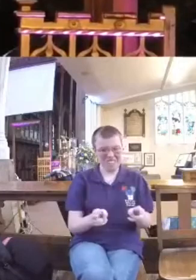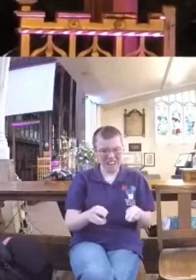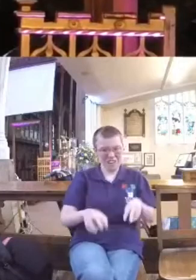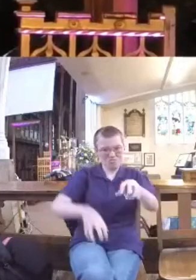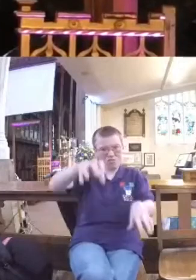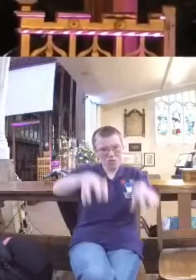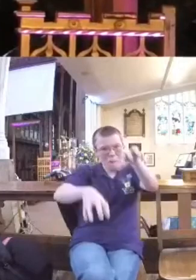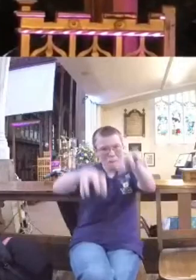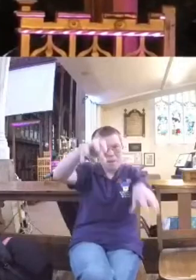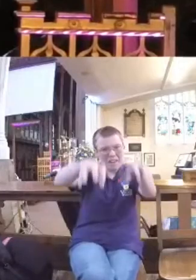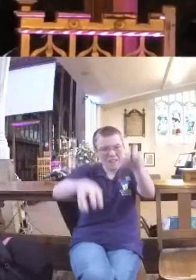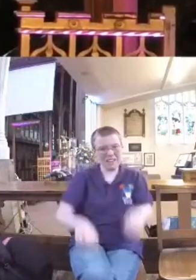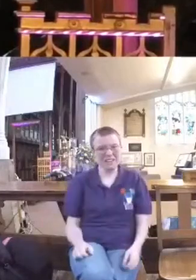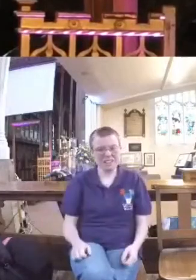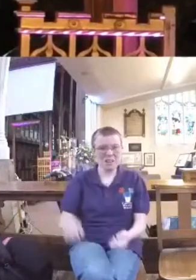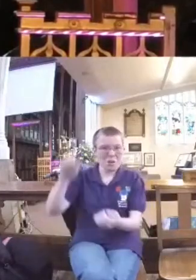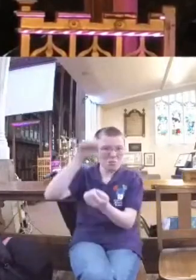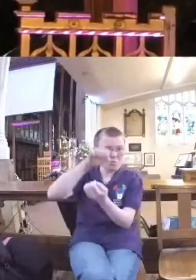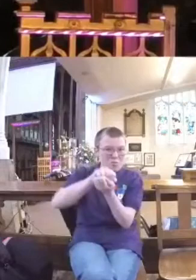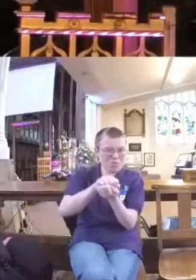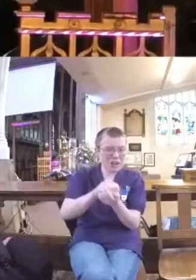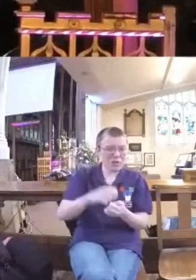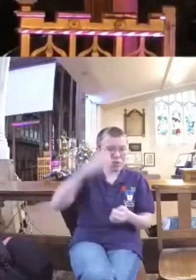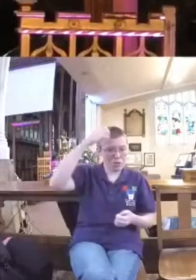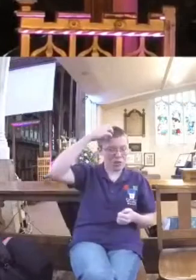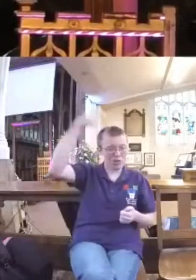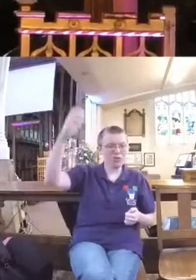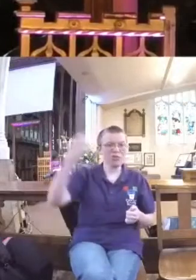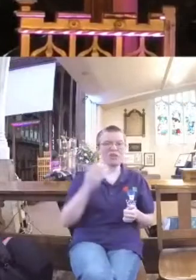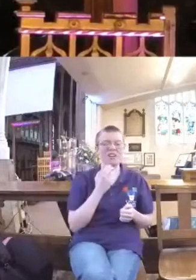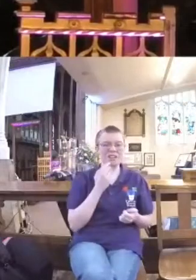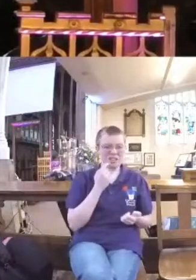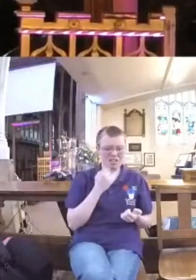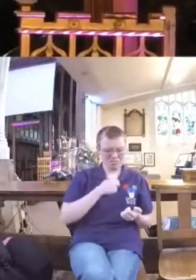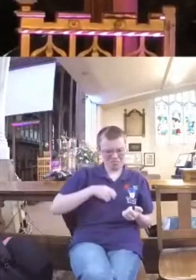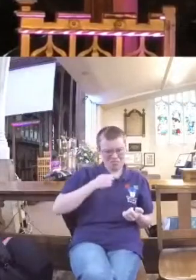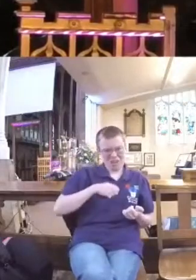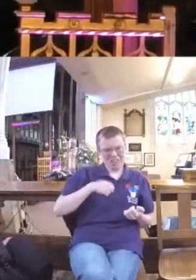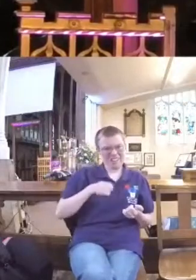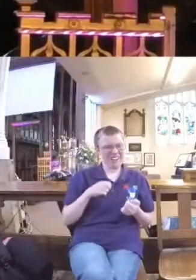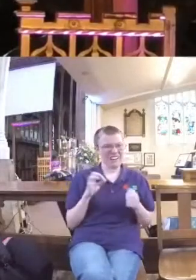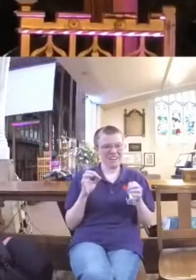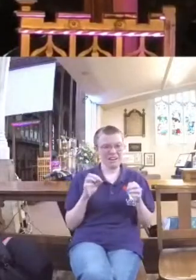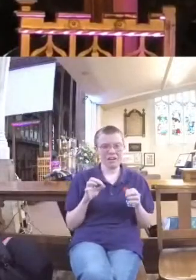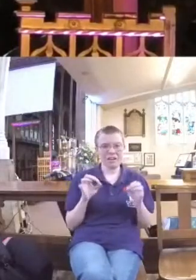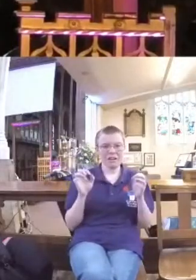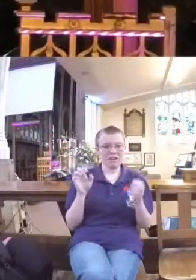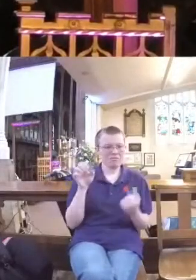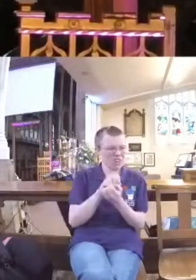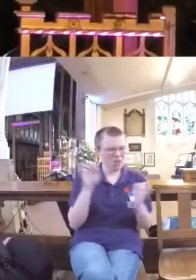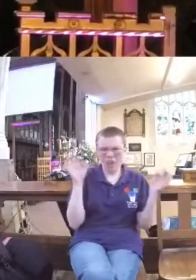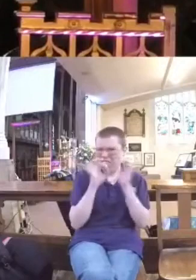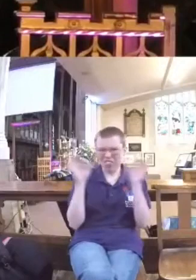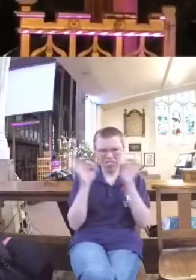there's no record of Isaiah humbly and earnestly repenting before the Lord. And 12 years later, Isaiah died